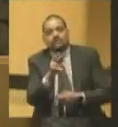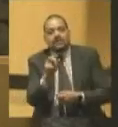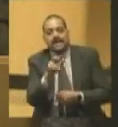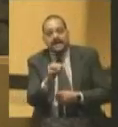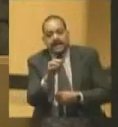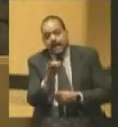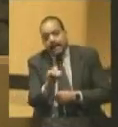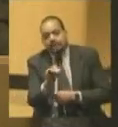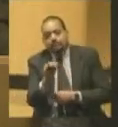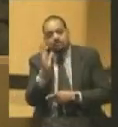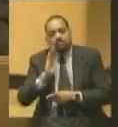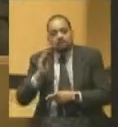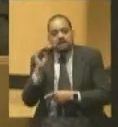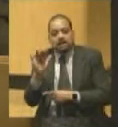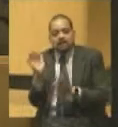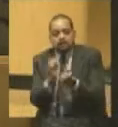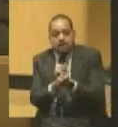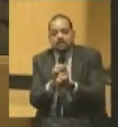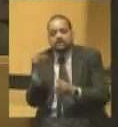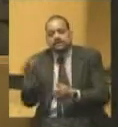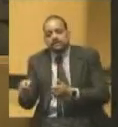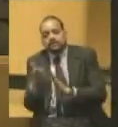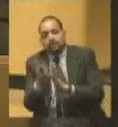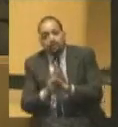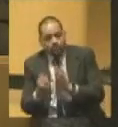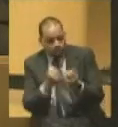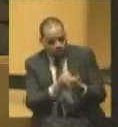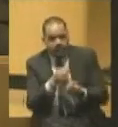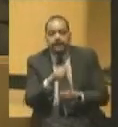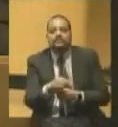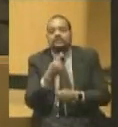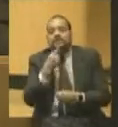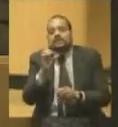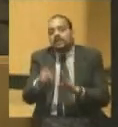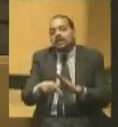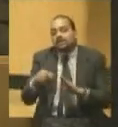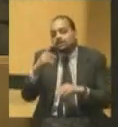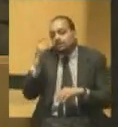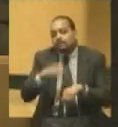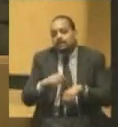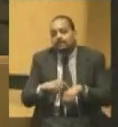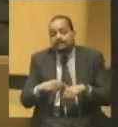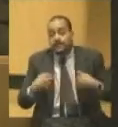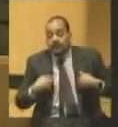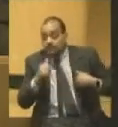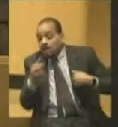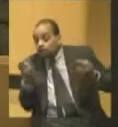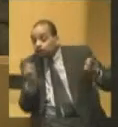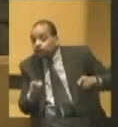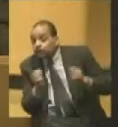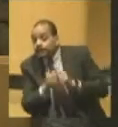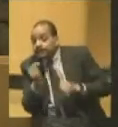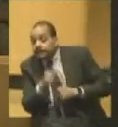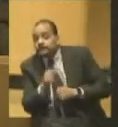in May. And he said later in the summer, quote, I may not agree with Mr. Vallandigham in